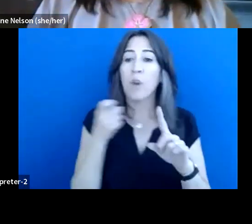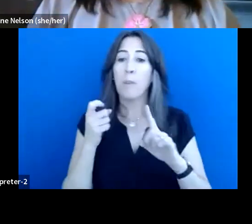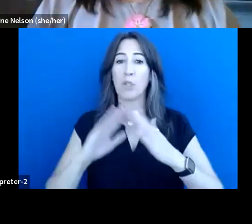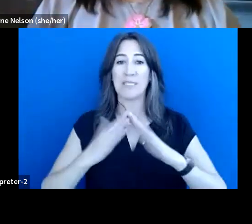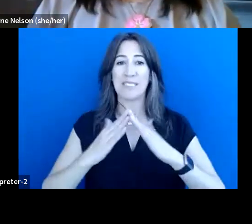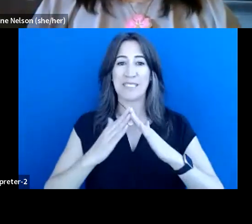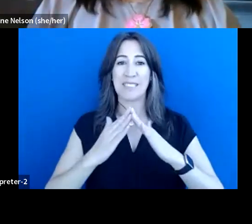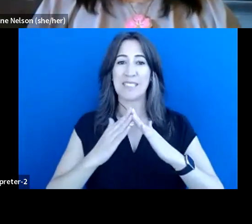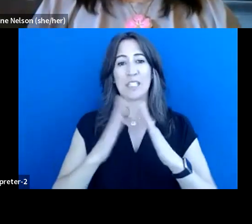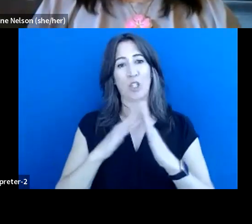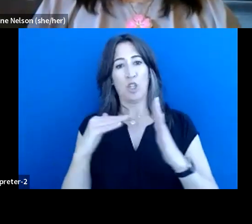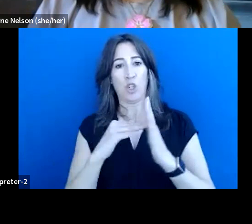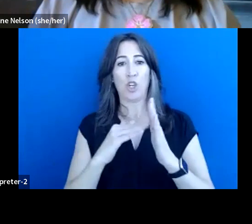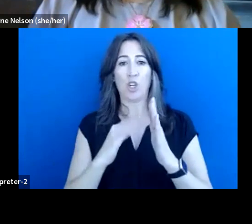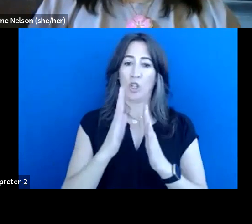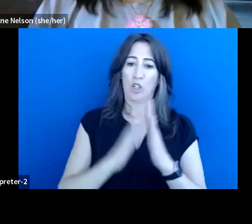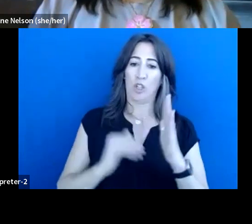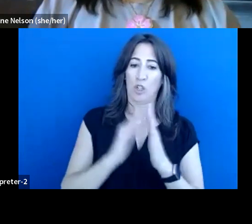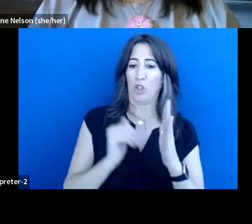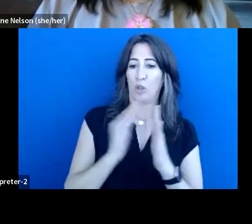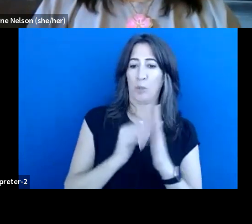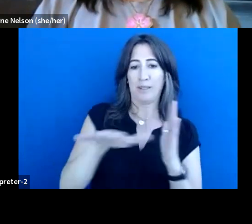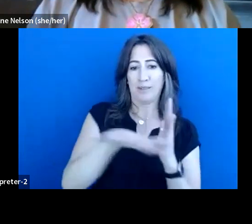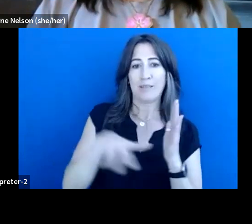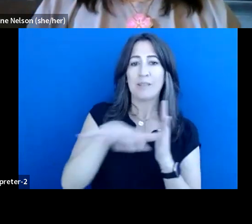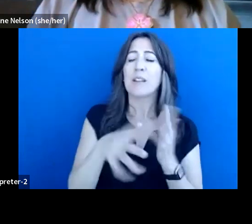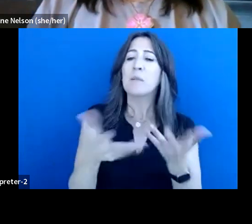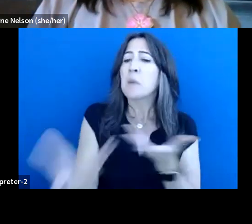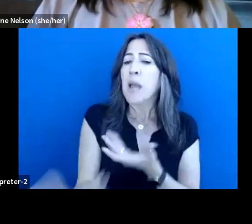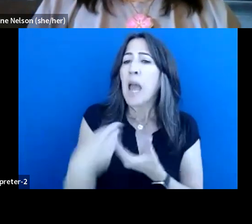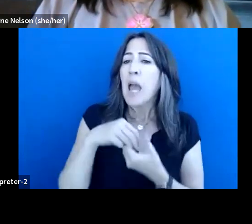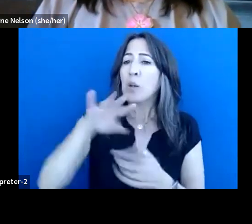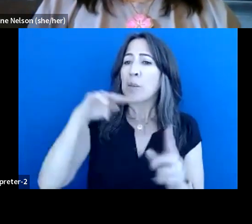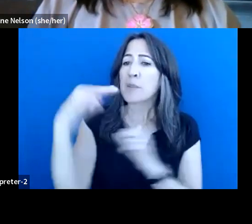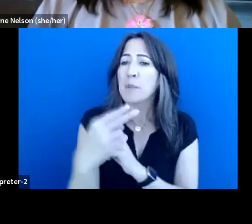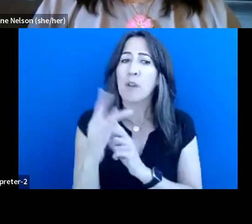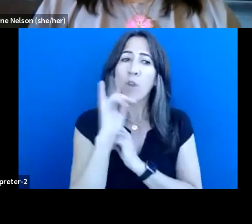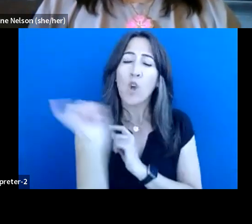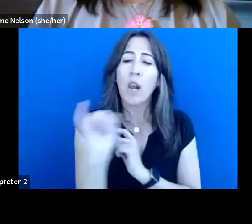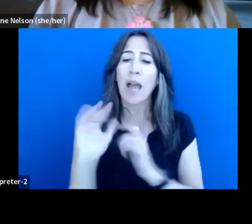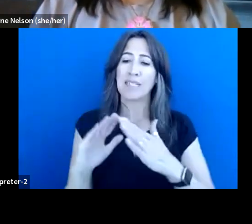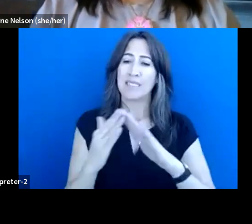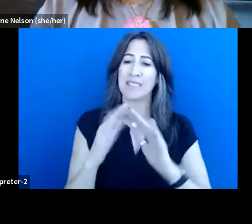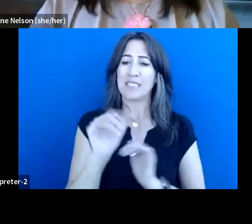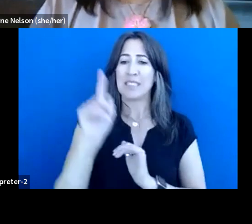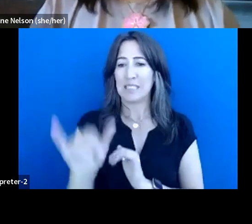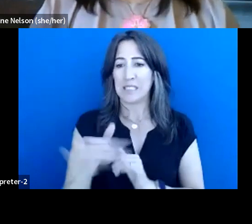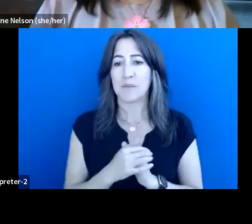examples could be. I'm just wondering if there's anything else that you wanted to add, uh, to this, Corey.